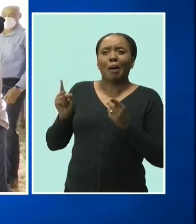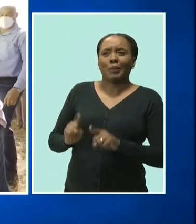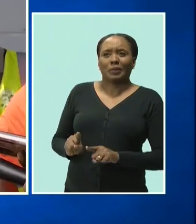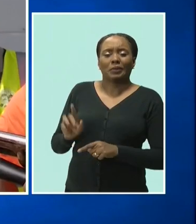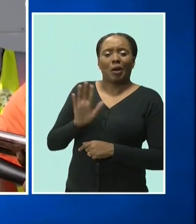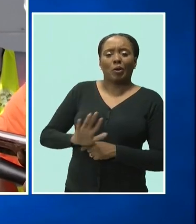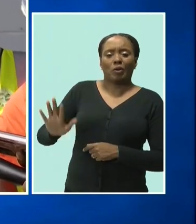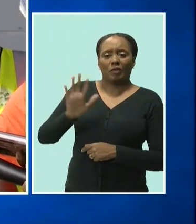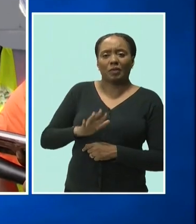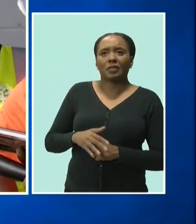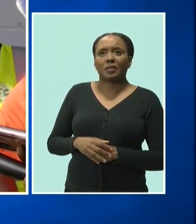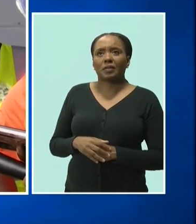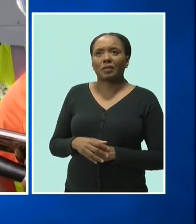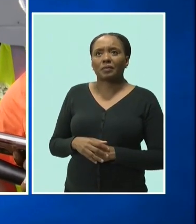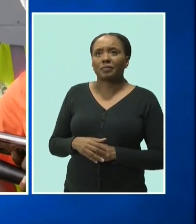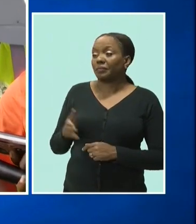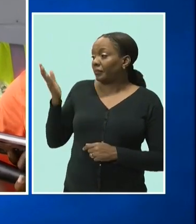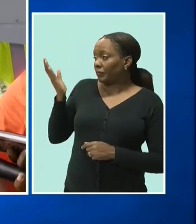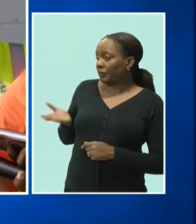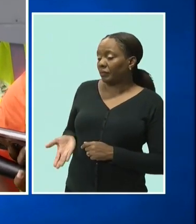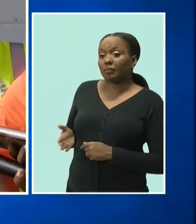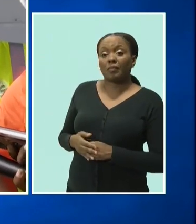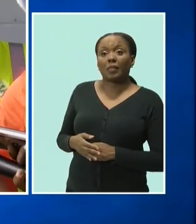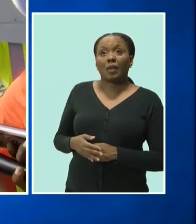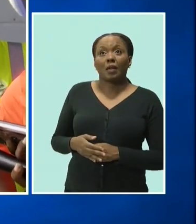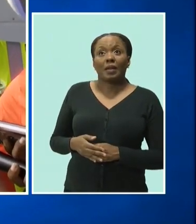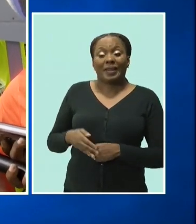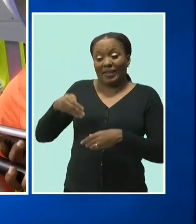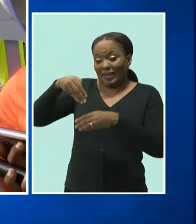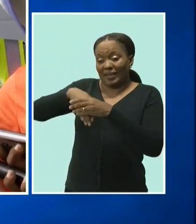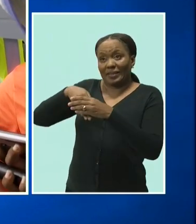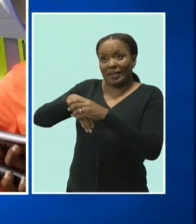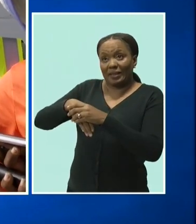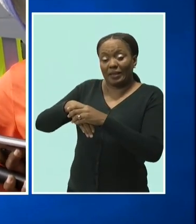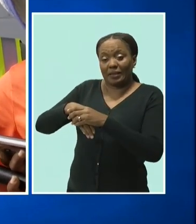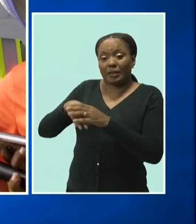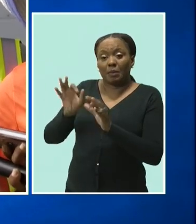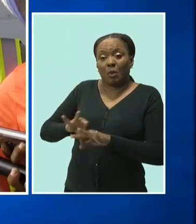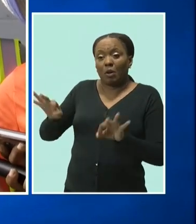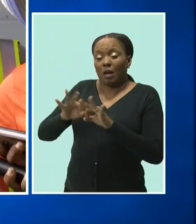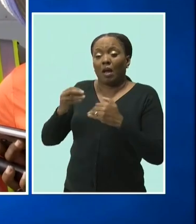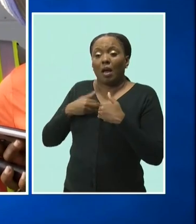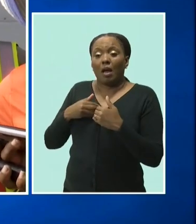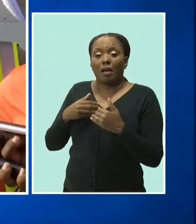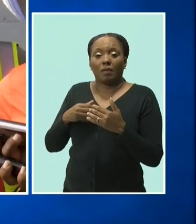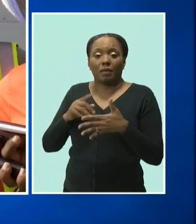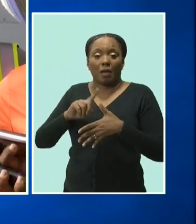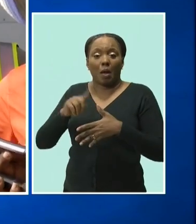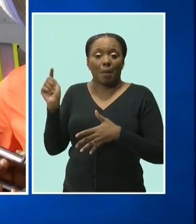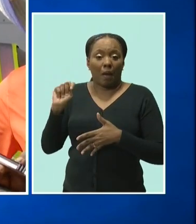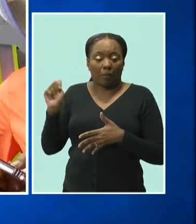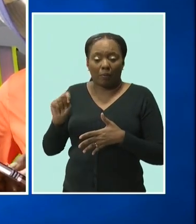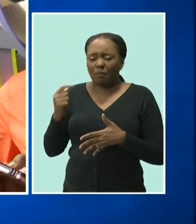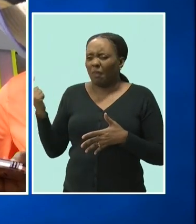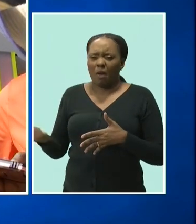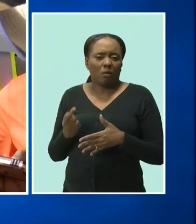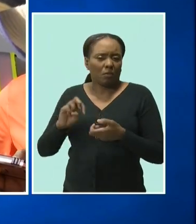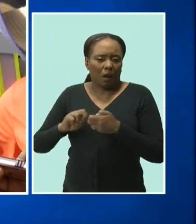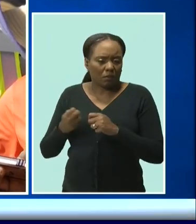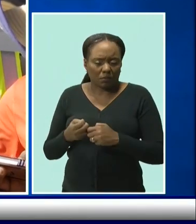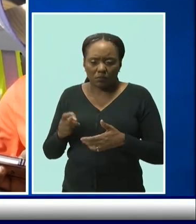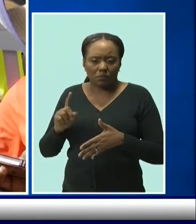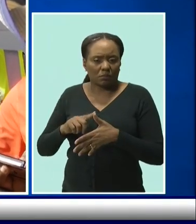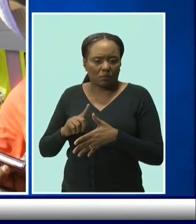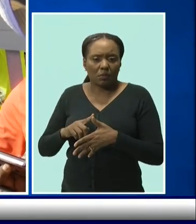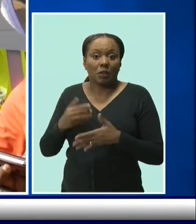It has what is necessary inside of it, the hand sanitizer, the bathrooms, which was always a problem, you know, not having